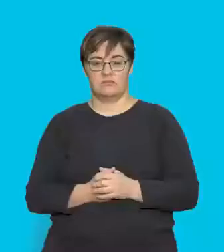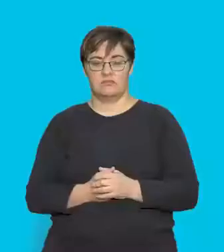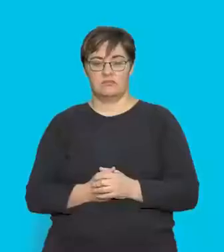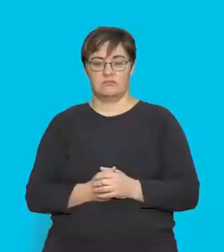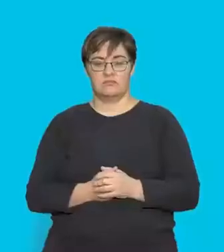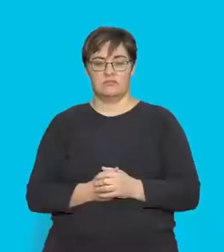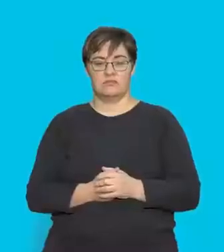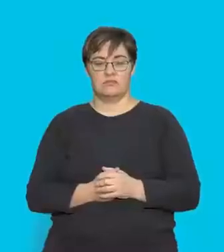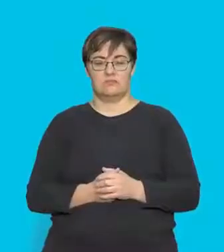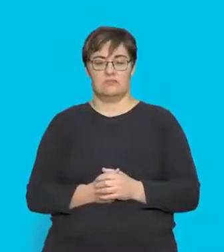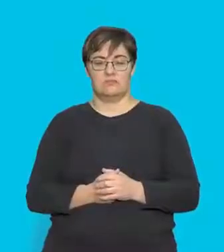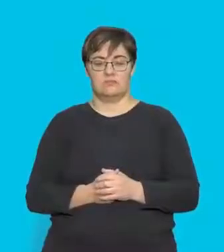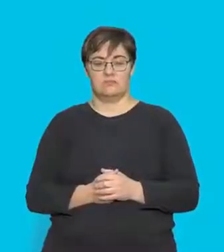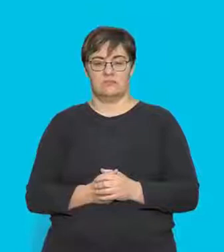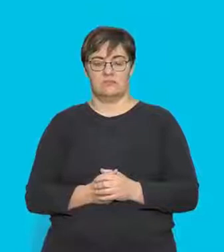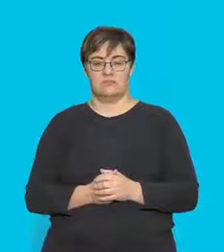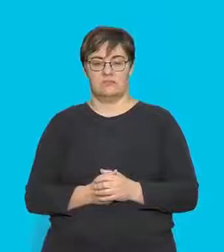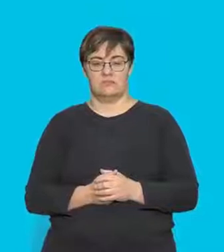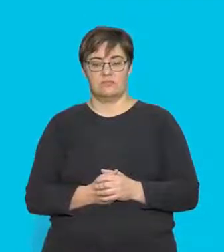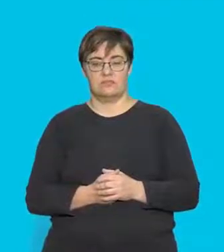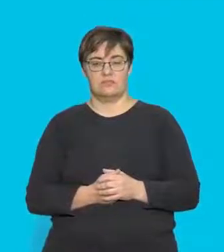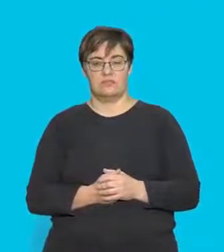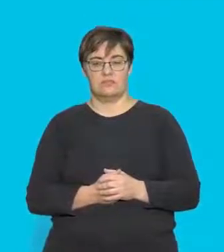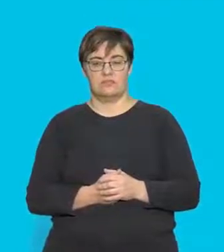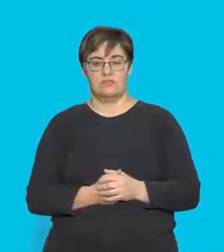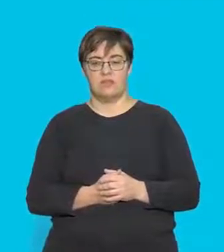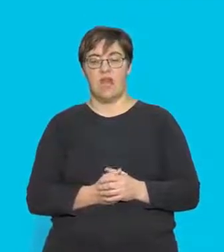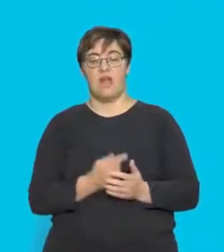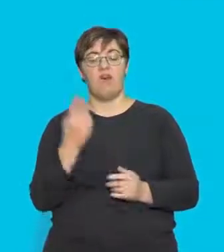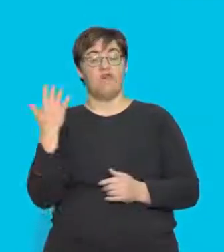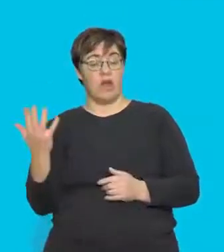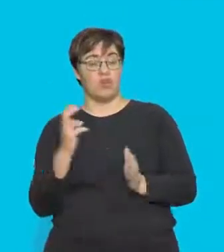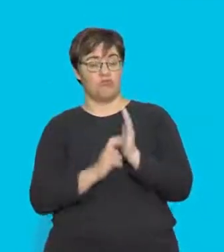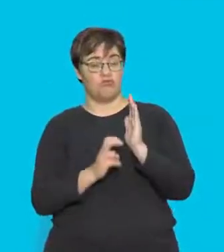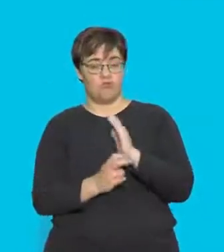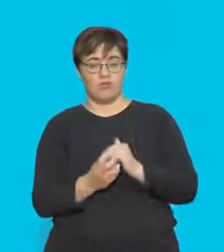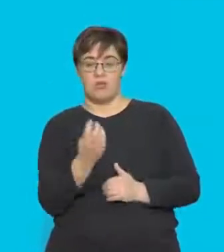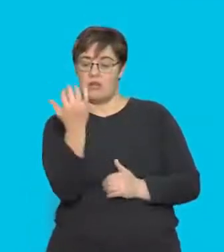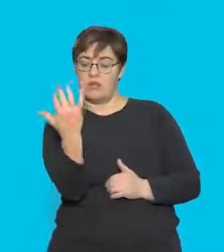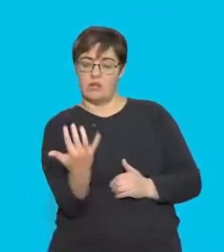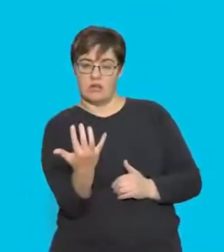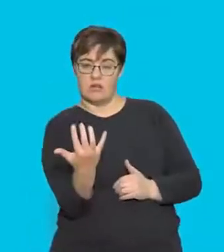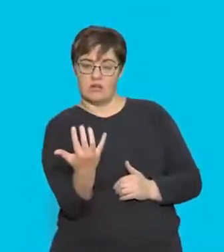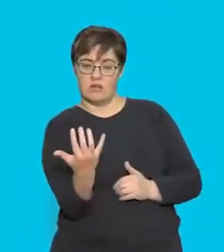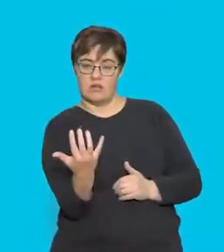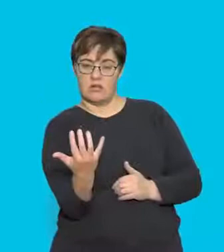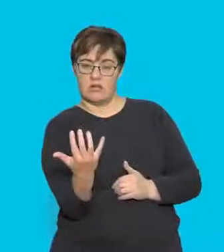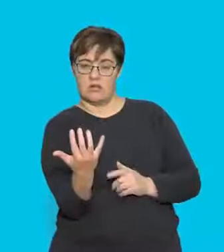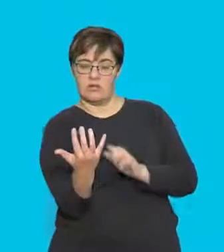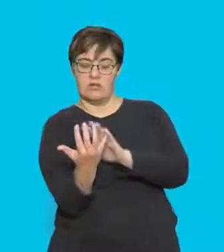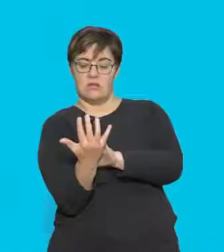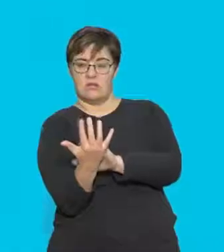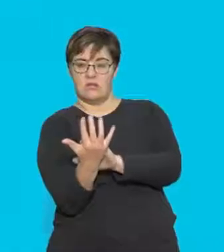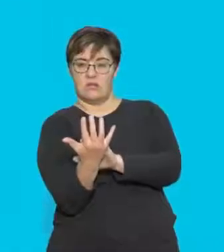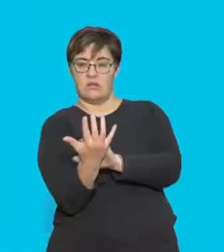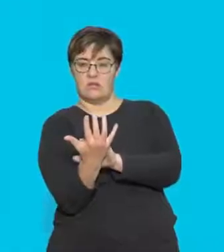recognize, too, that we can use the right-hand rule. The right-hand rule tells you, take your